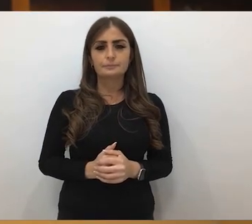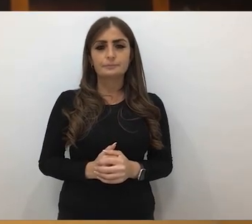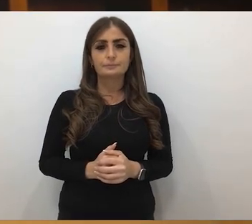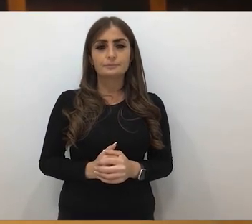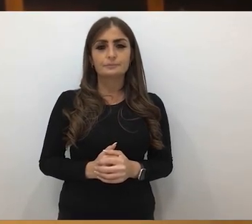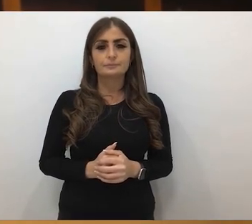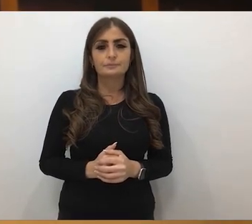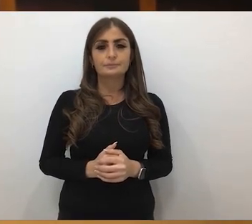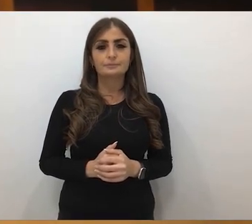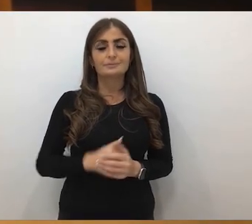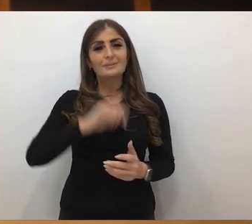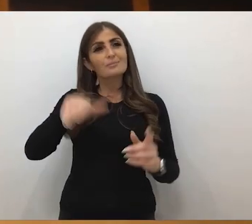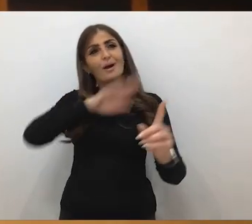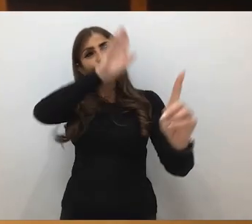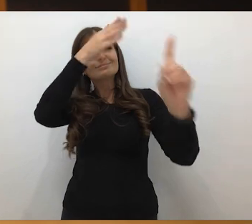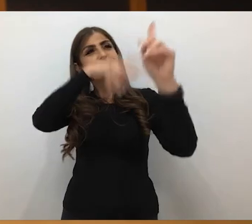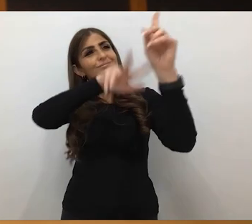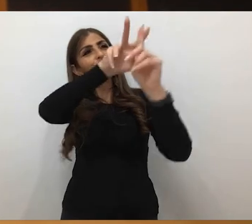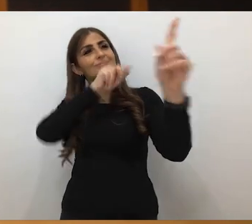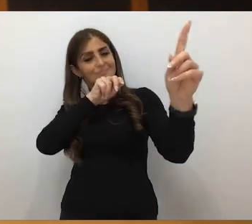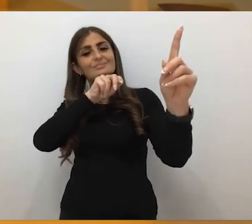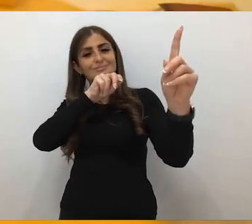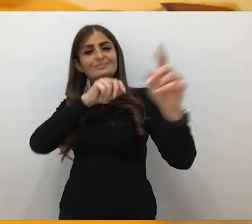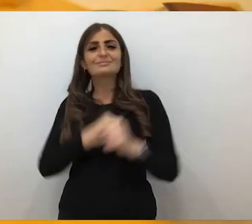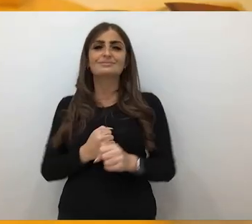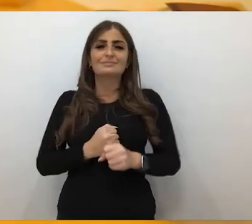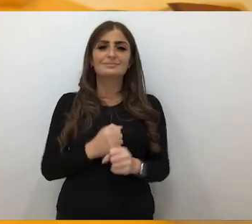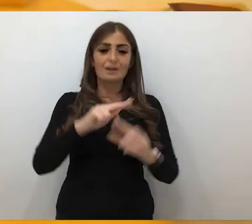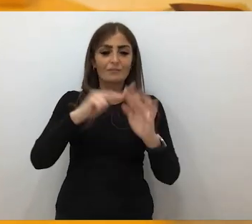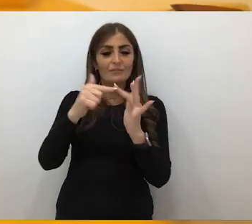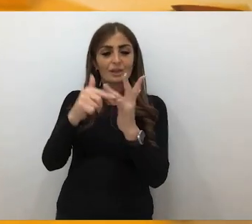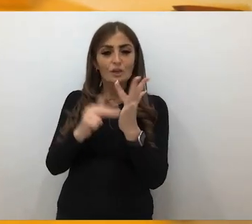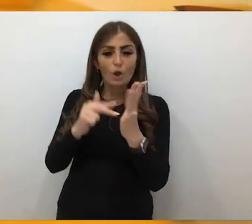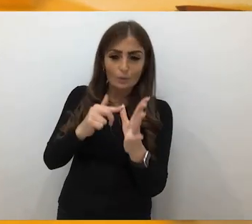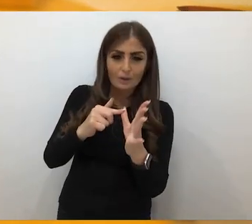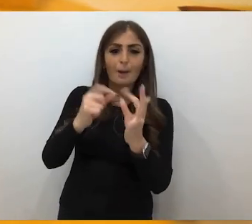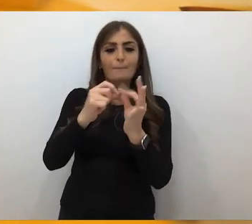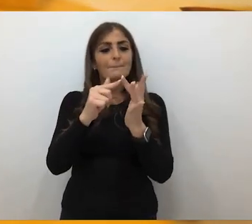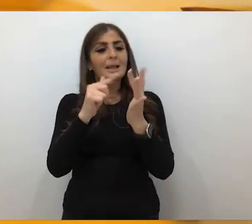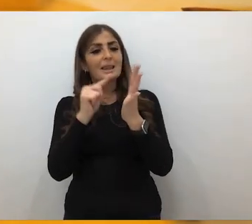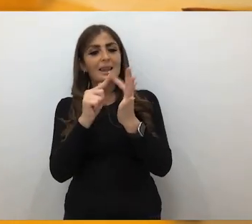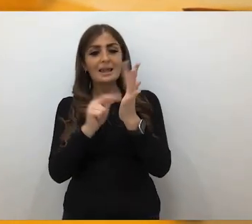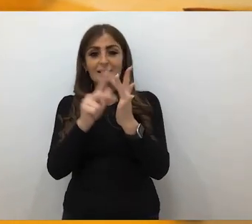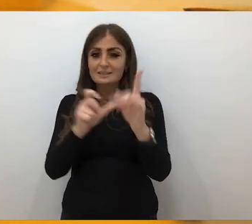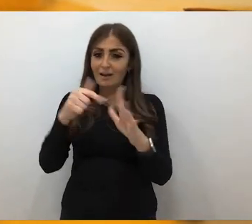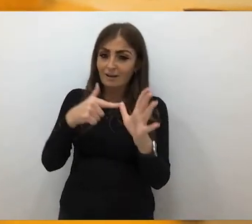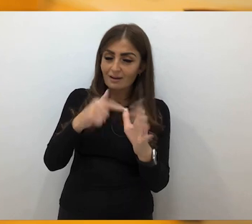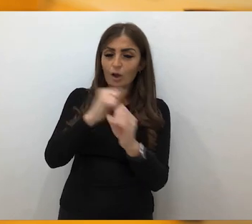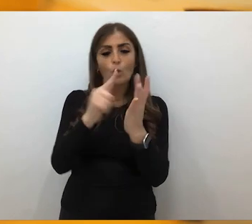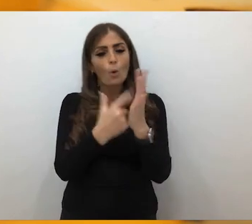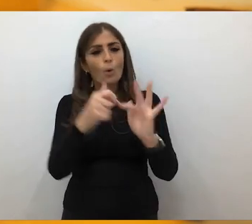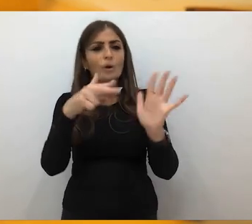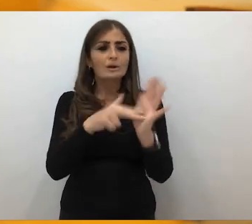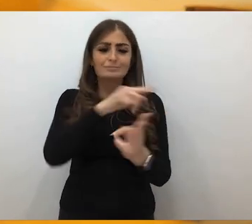My heroes are the Bumali artists over in the East, you know, Fiona Foley, Brenda Croft, Gordon Hookie, Gordon